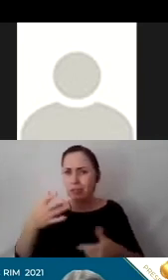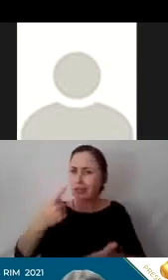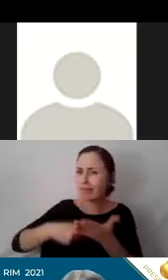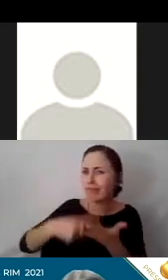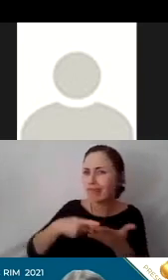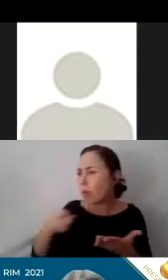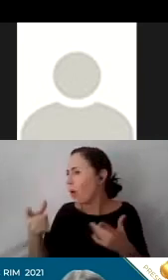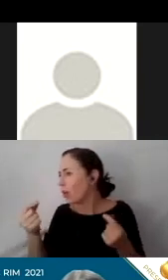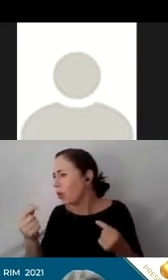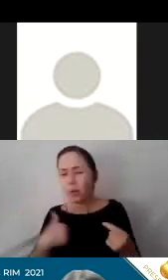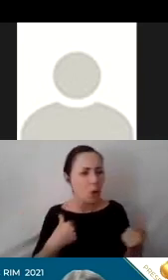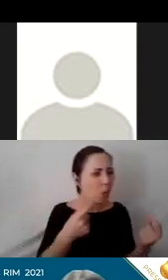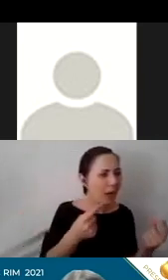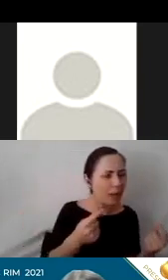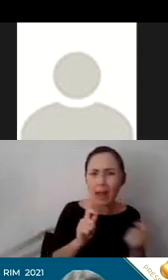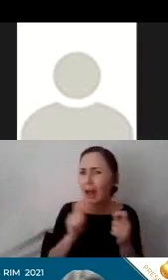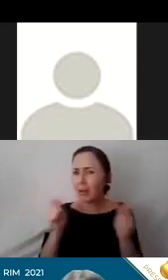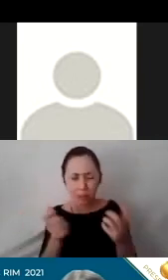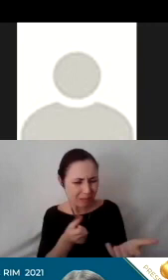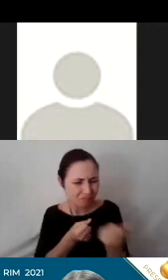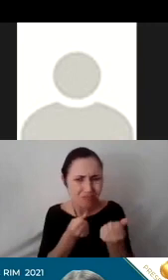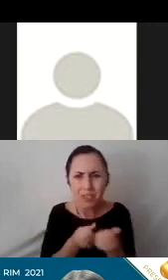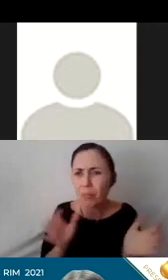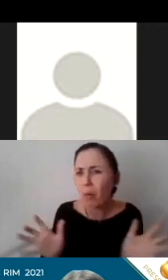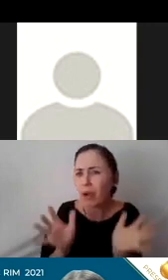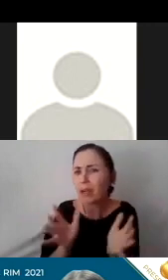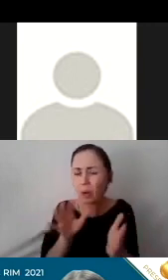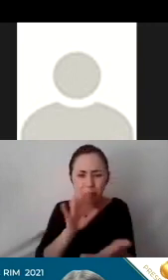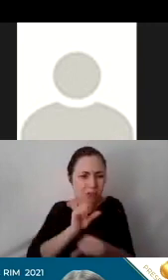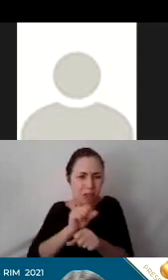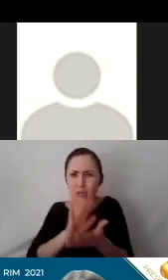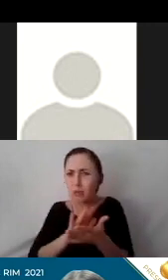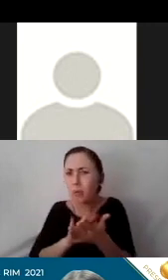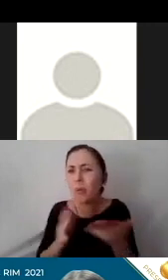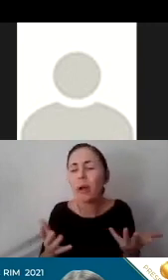adjusting to this different routine on supporting their students and learning.